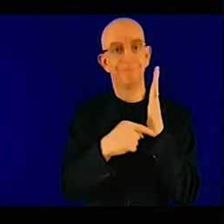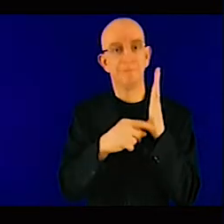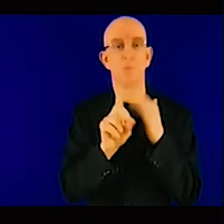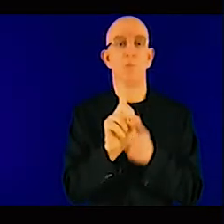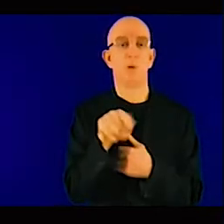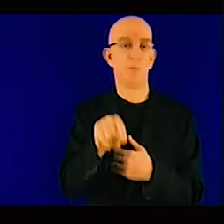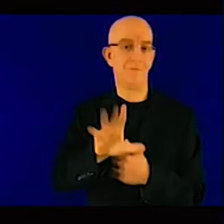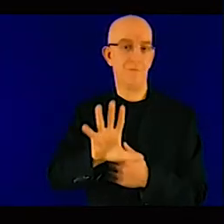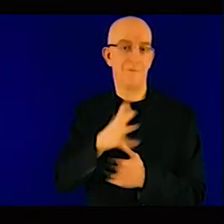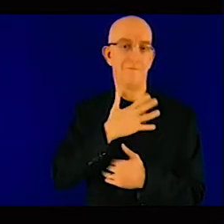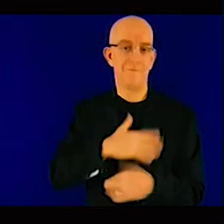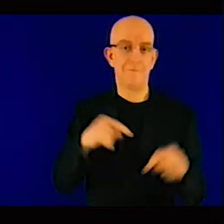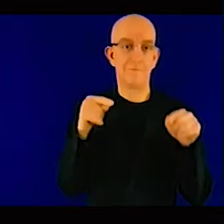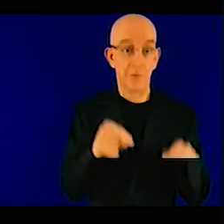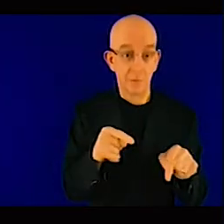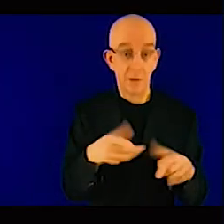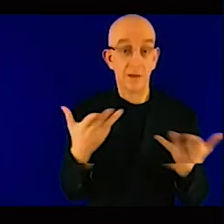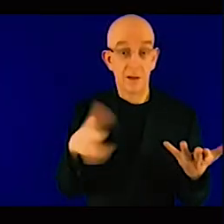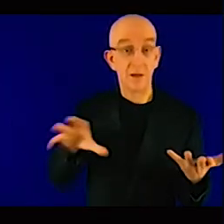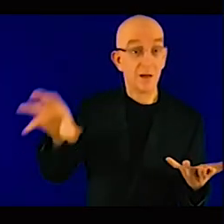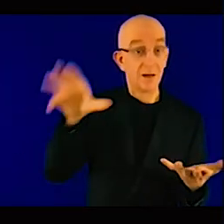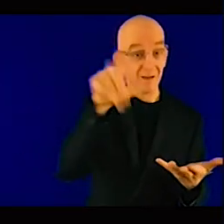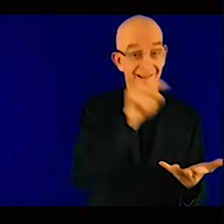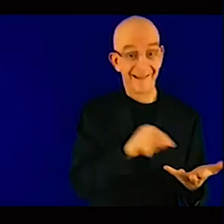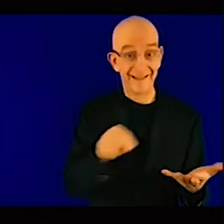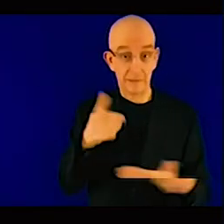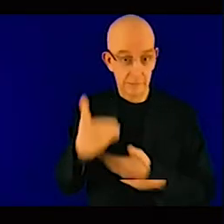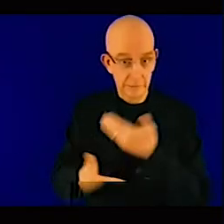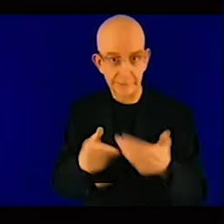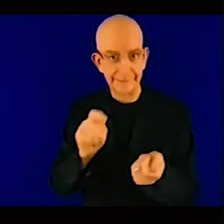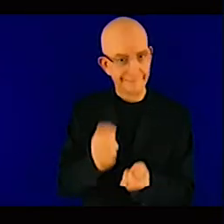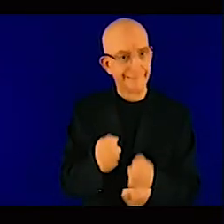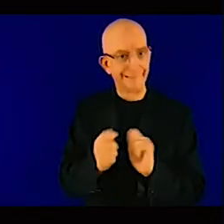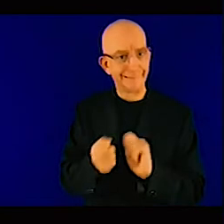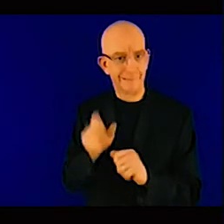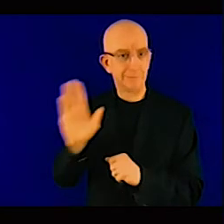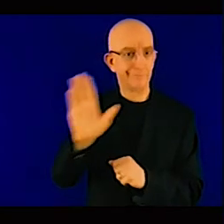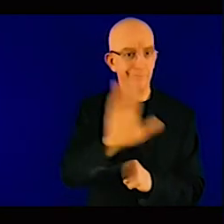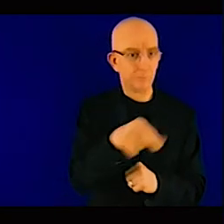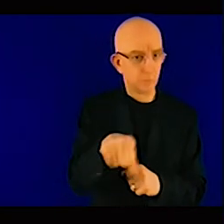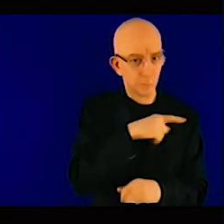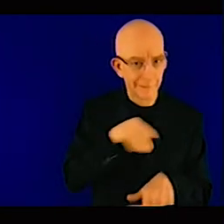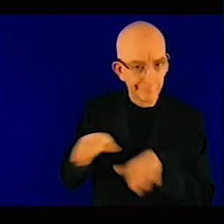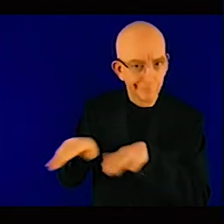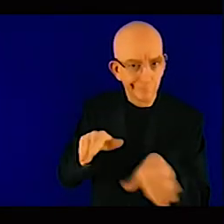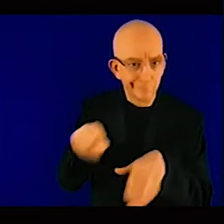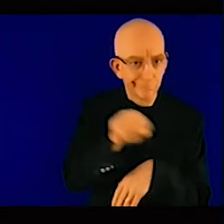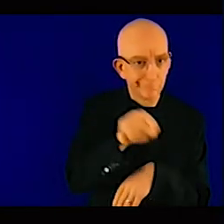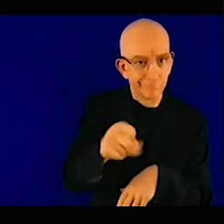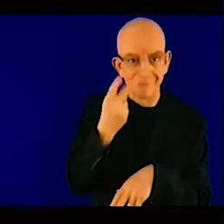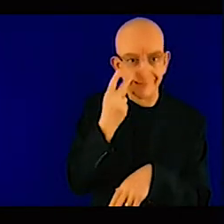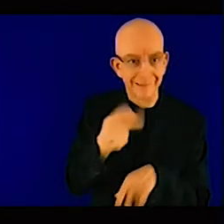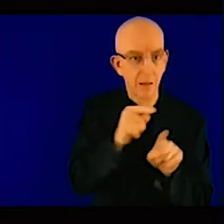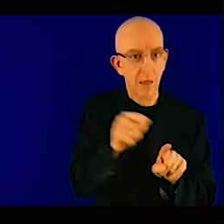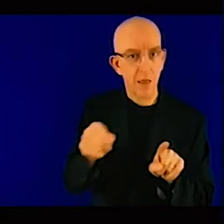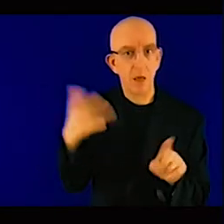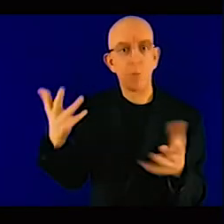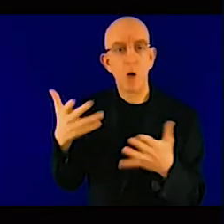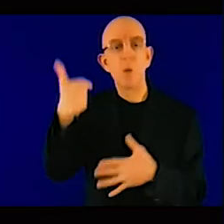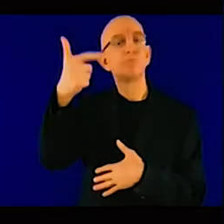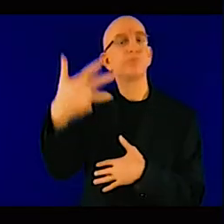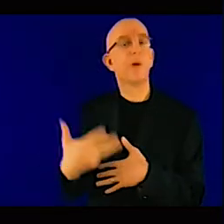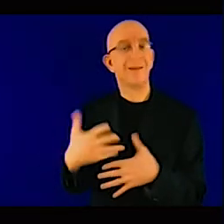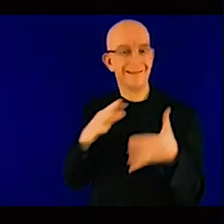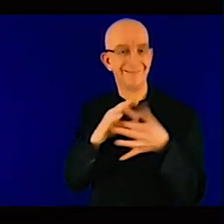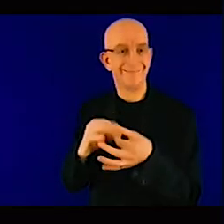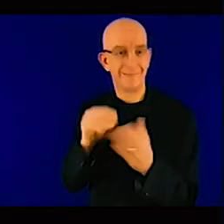that, uh, uh, priority sectors are around, again, agriculture, water, forestry, livestock, and fisheries.